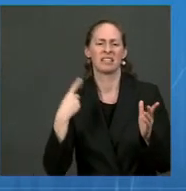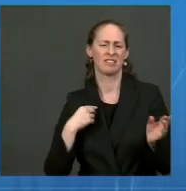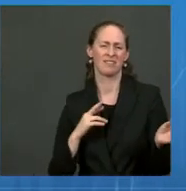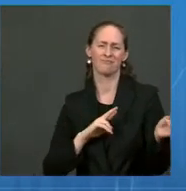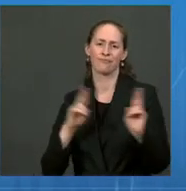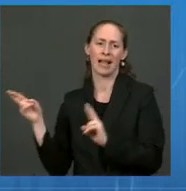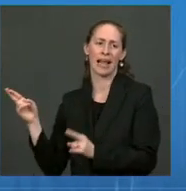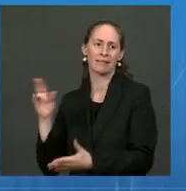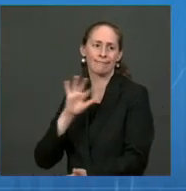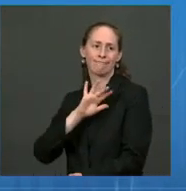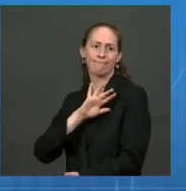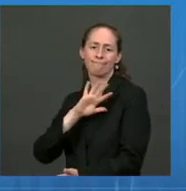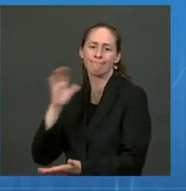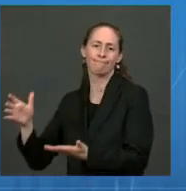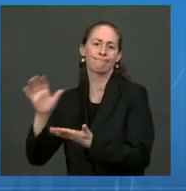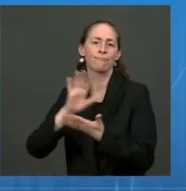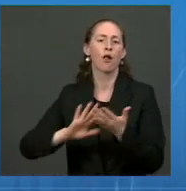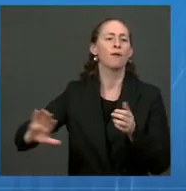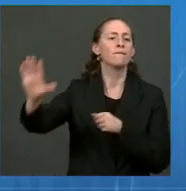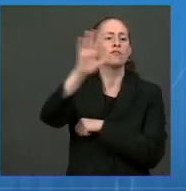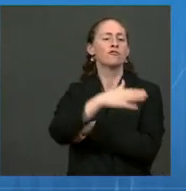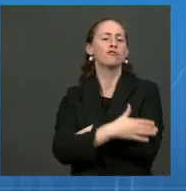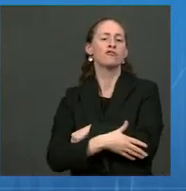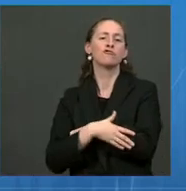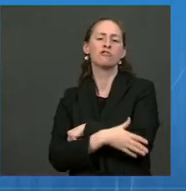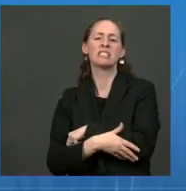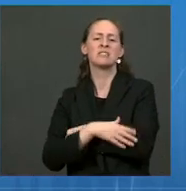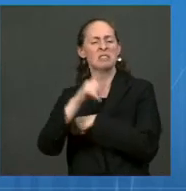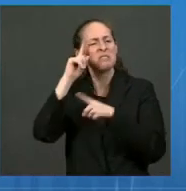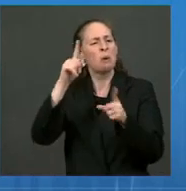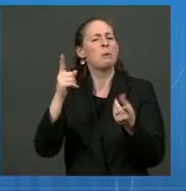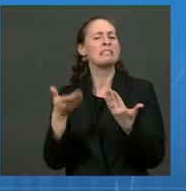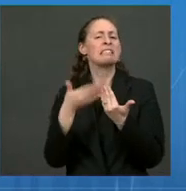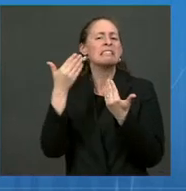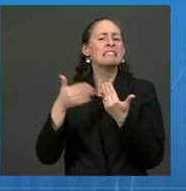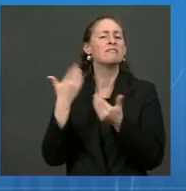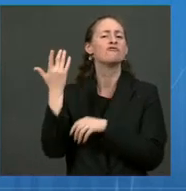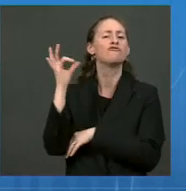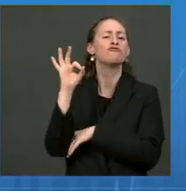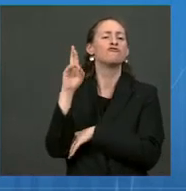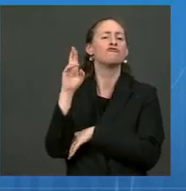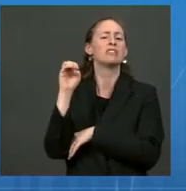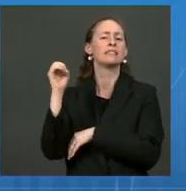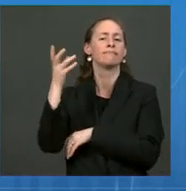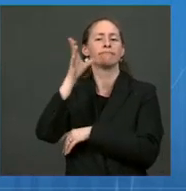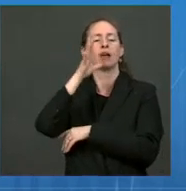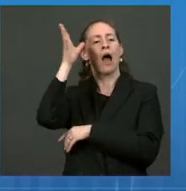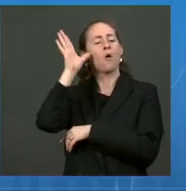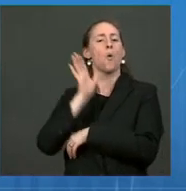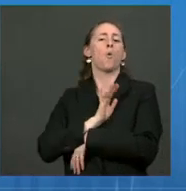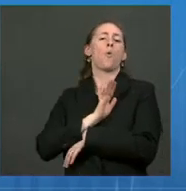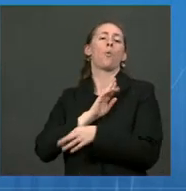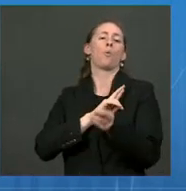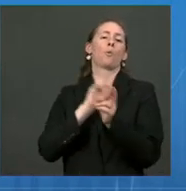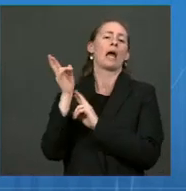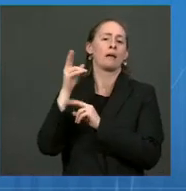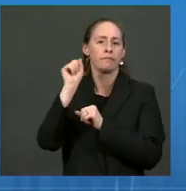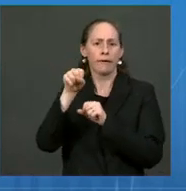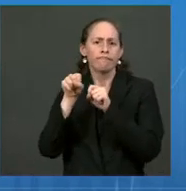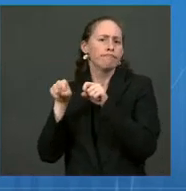make it for convenient for and easy for parents to get their questions answered.